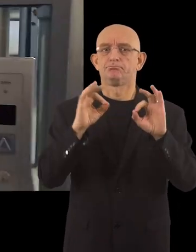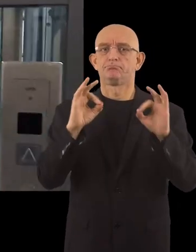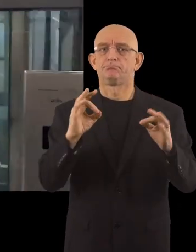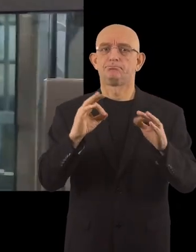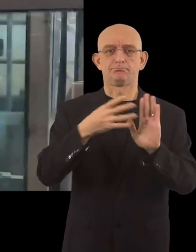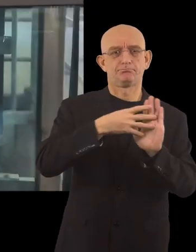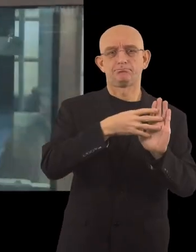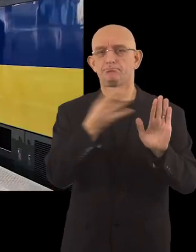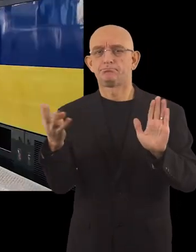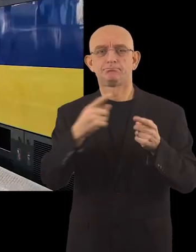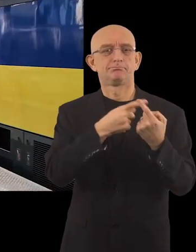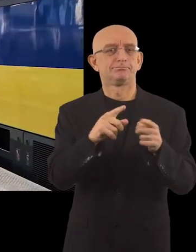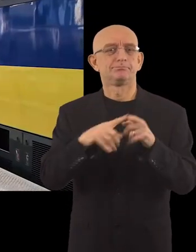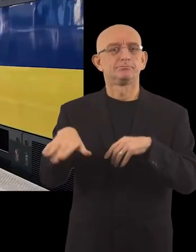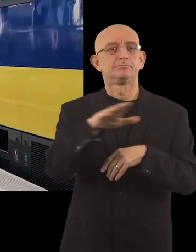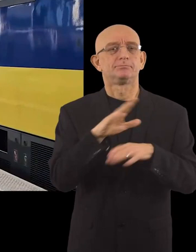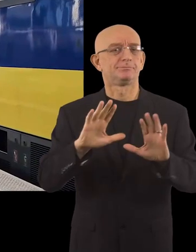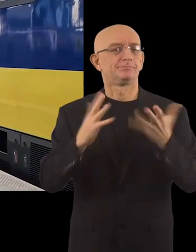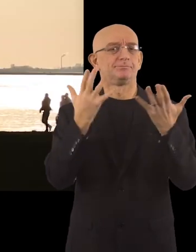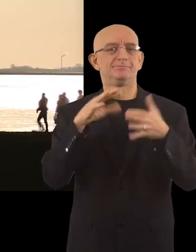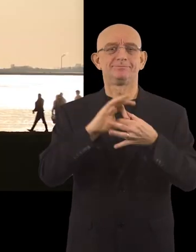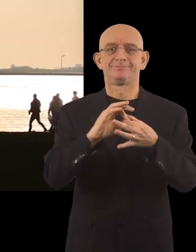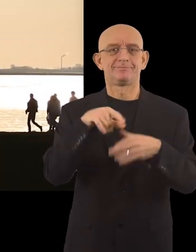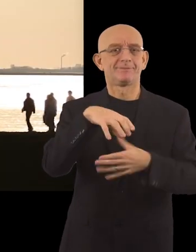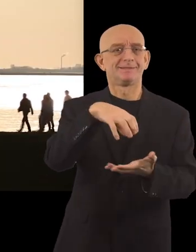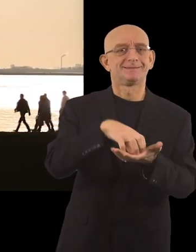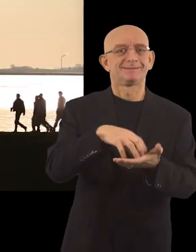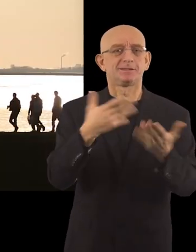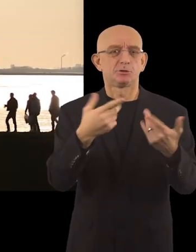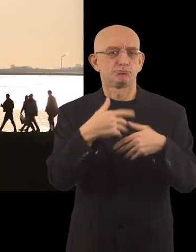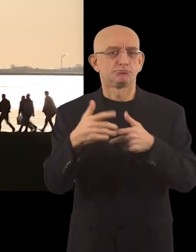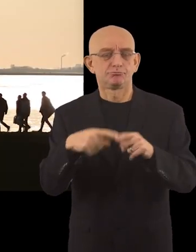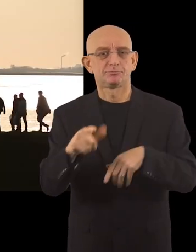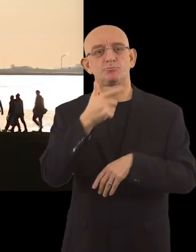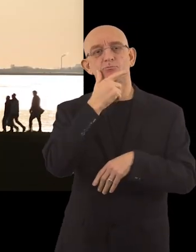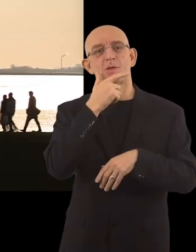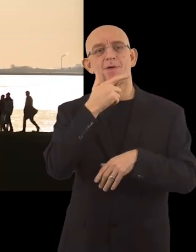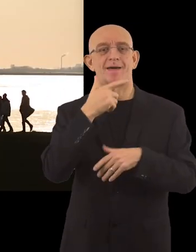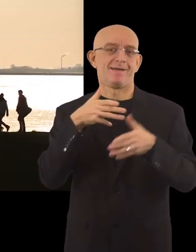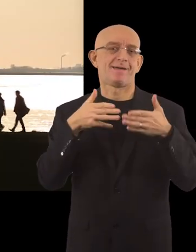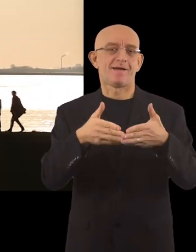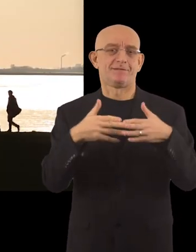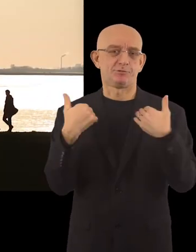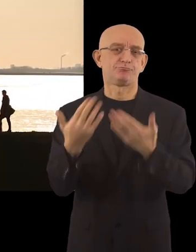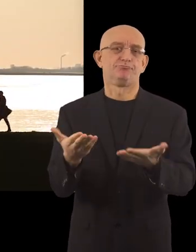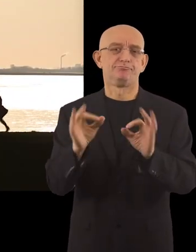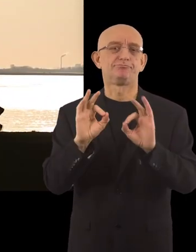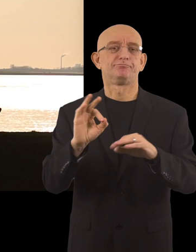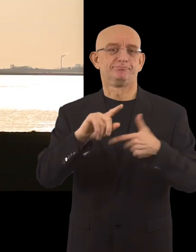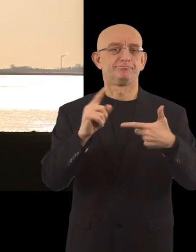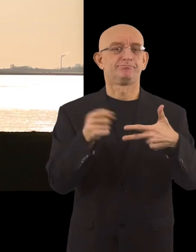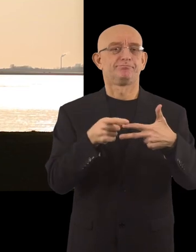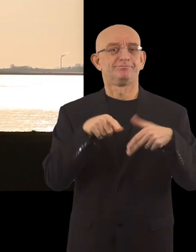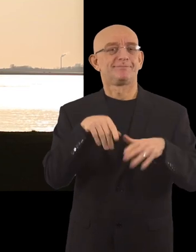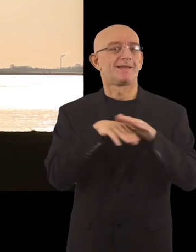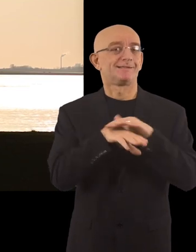across a wide spectrum of city life and its comprehensive approach towards accessibility, Bremerhaven wins the second prize in Access